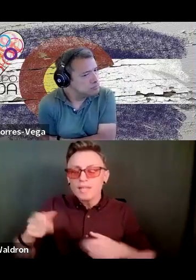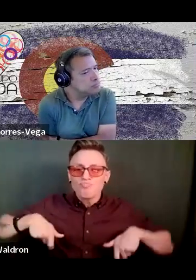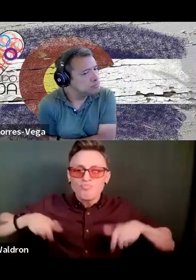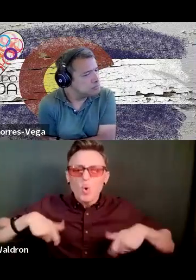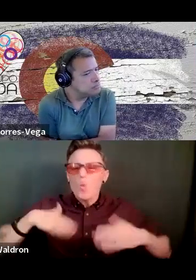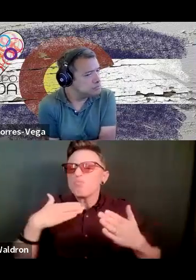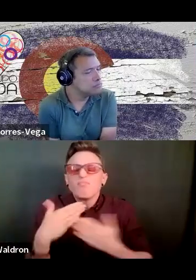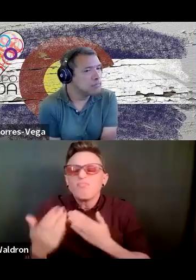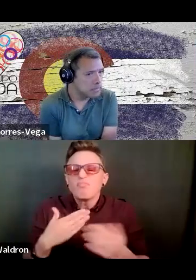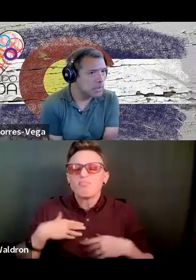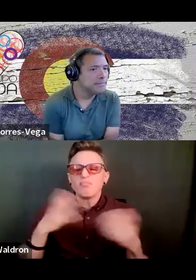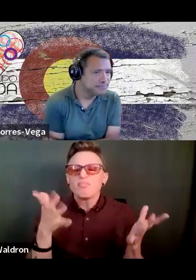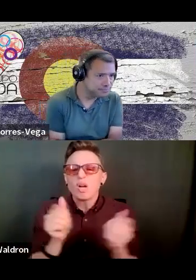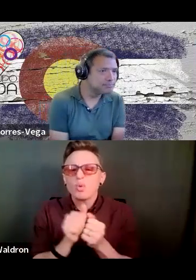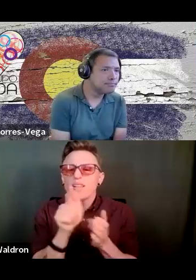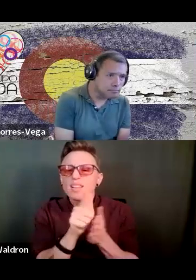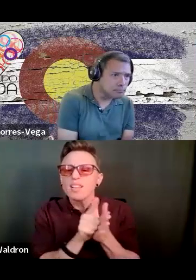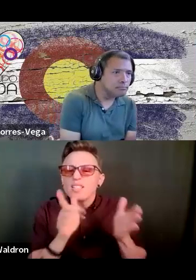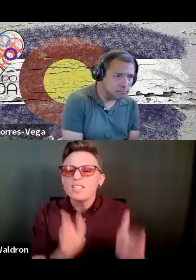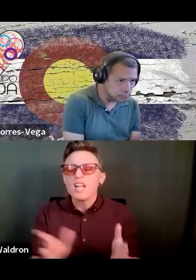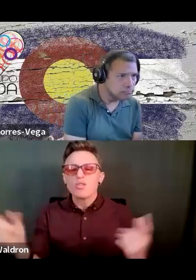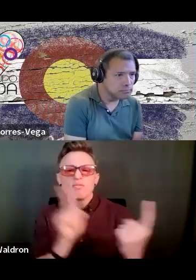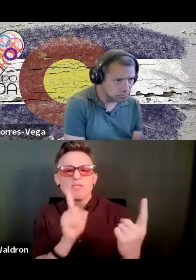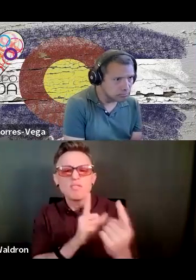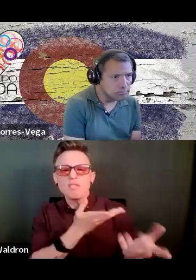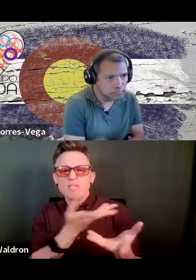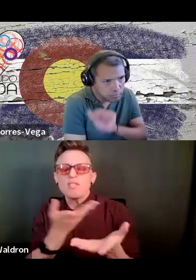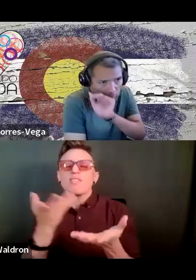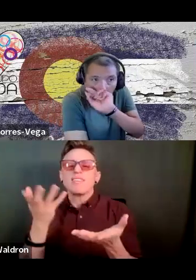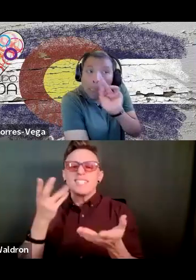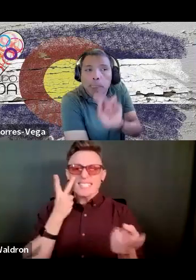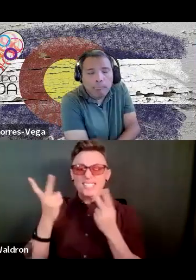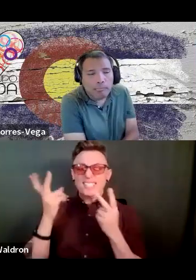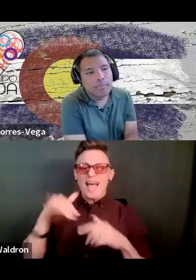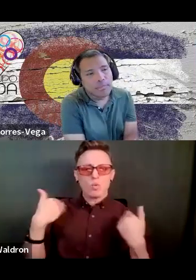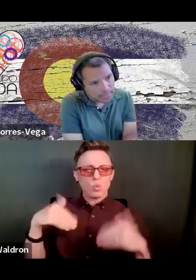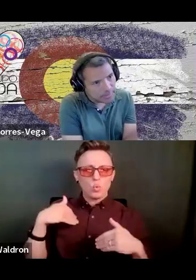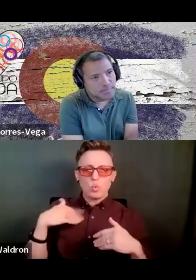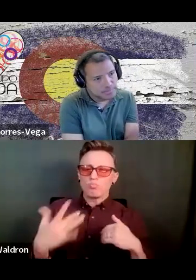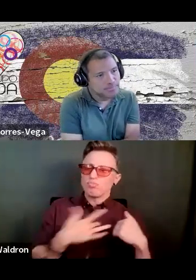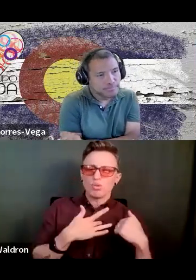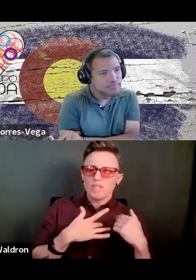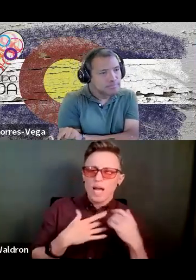know, talking to legislators and interacting with legislators. That's what keeps me motivated and rejuvenates me. So.